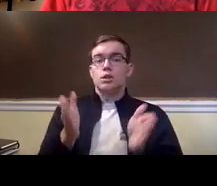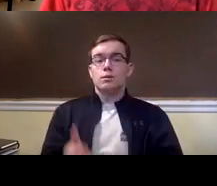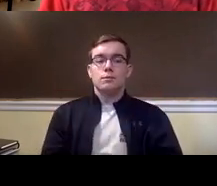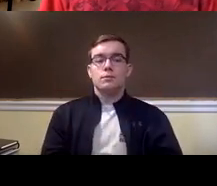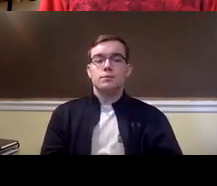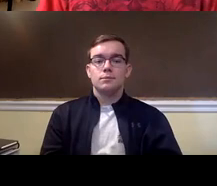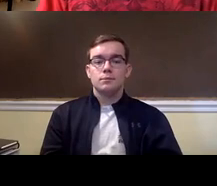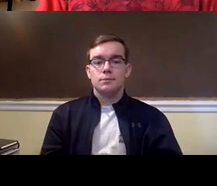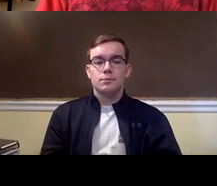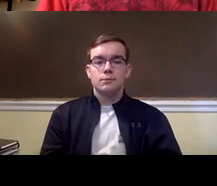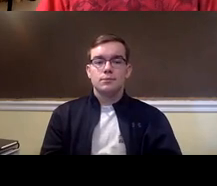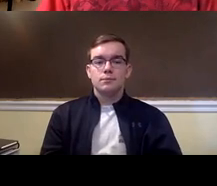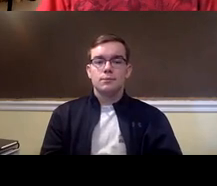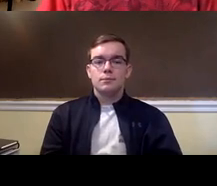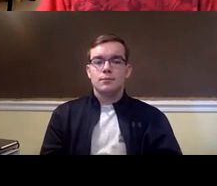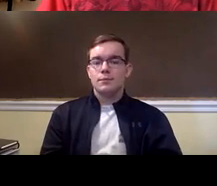you are my teacher